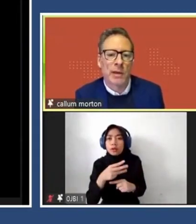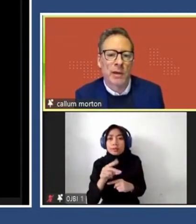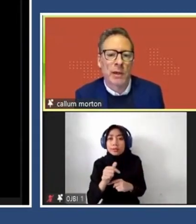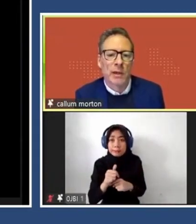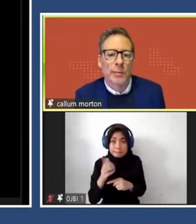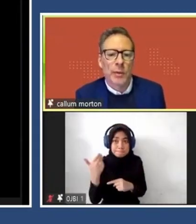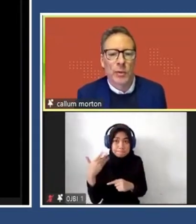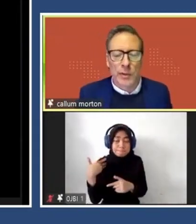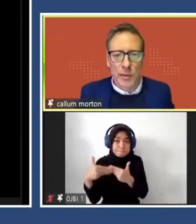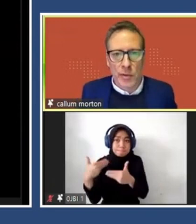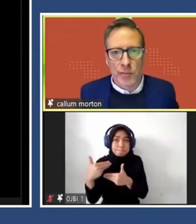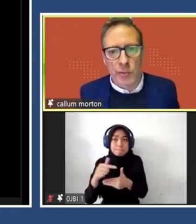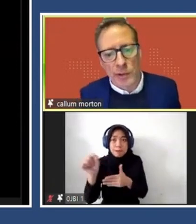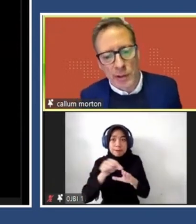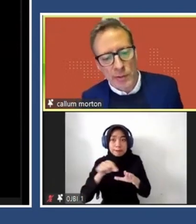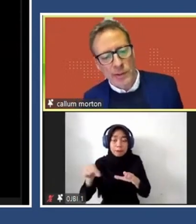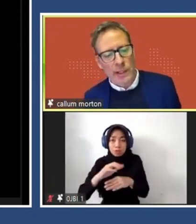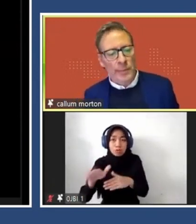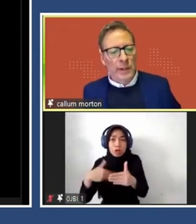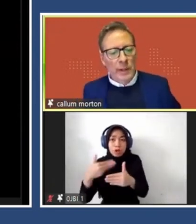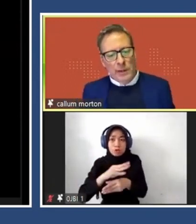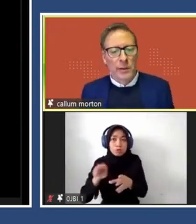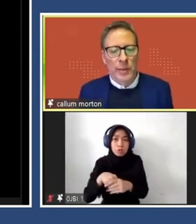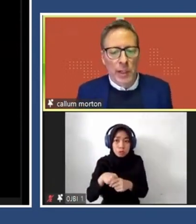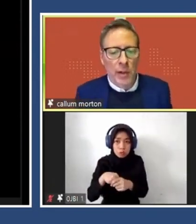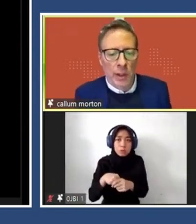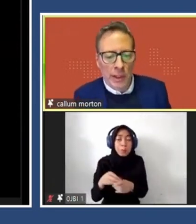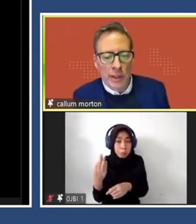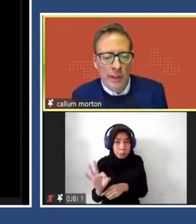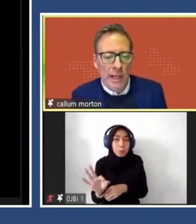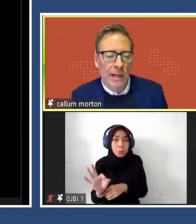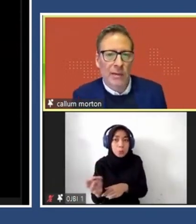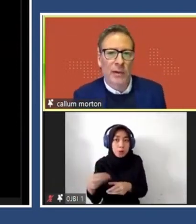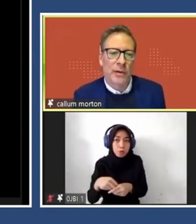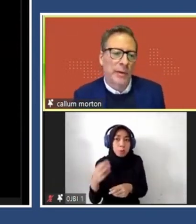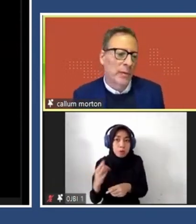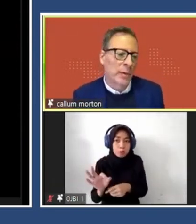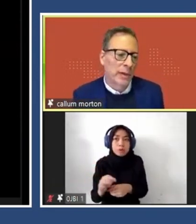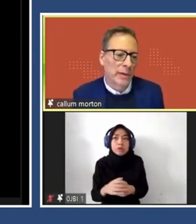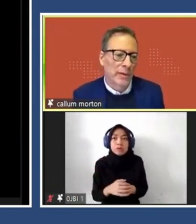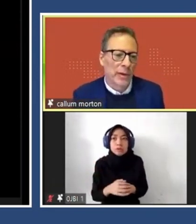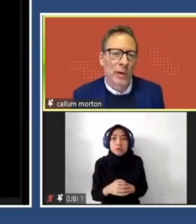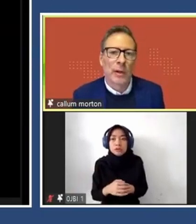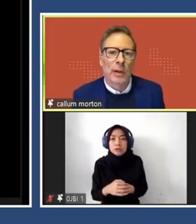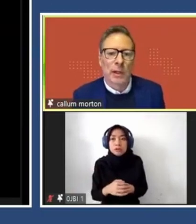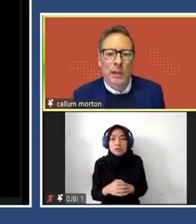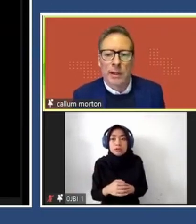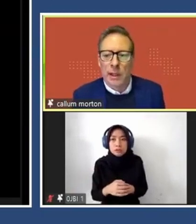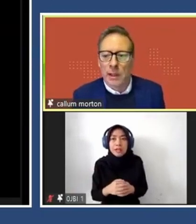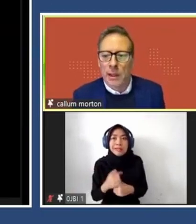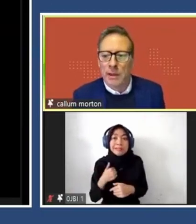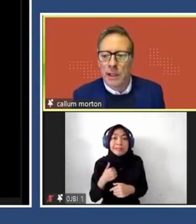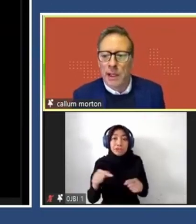switching to architecture. Paul has just joined us recently, but, you know, below the cast of those that have worked in the studio